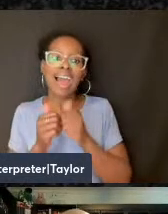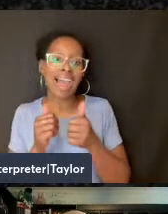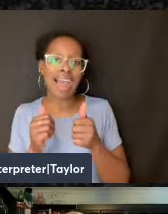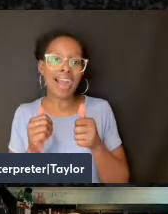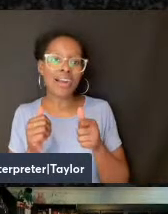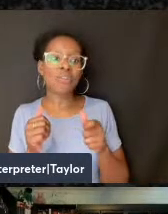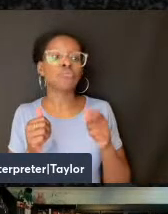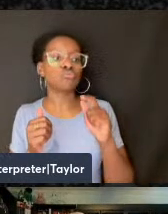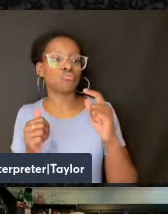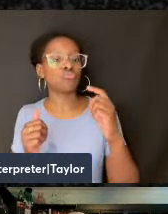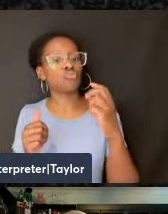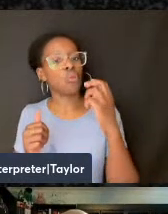Jews were active. Next slide, please.